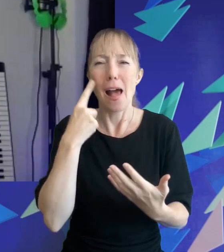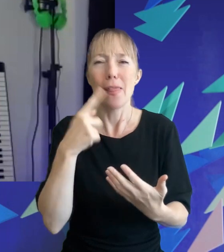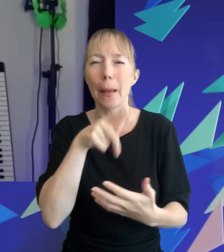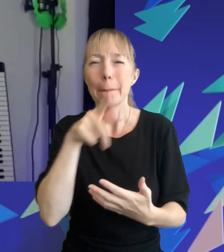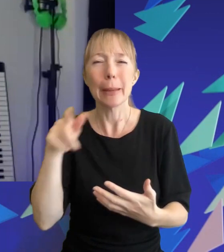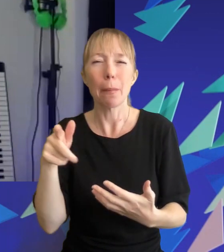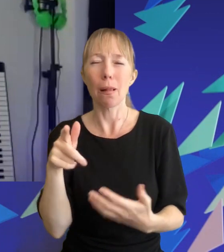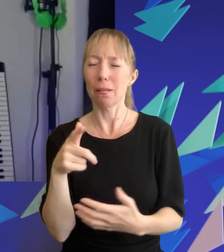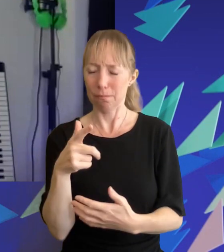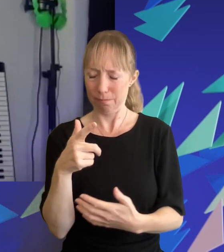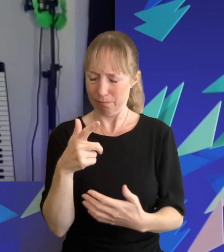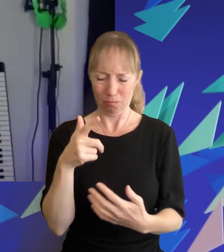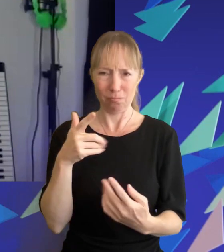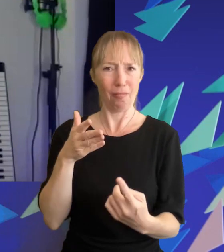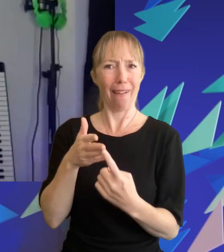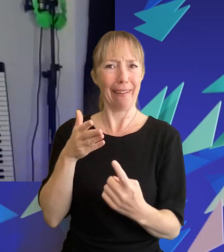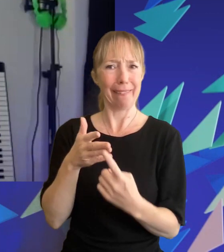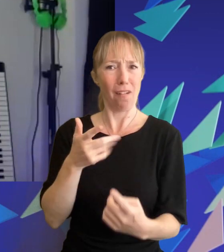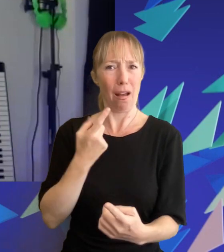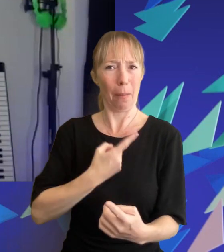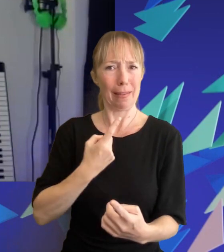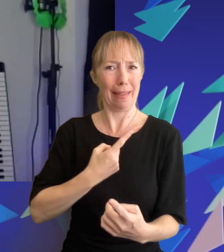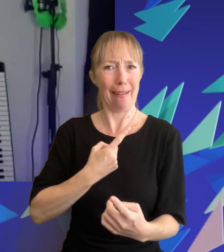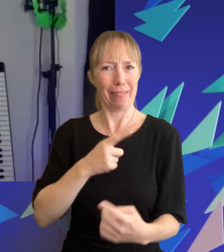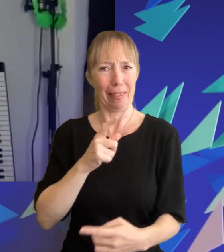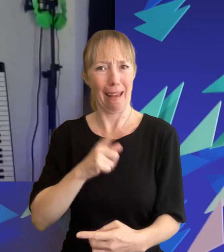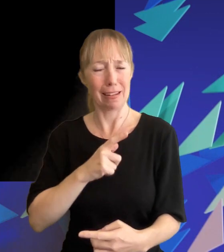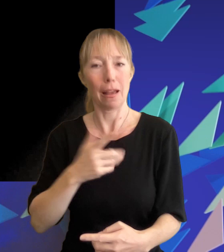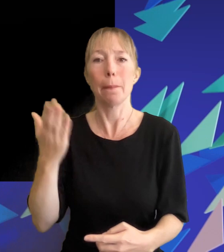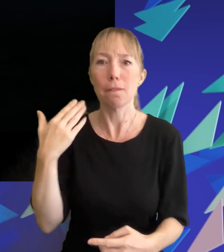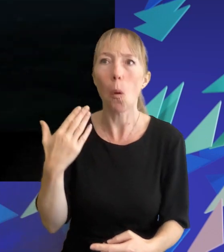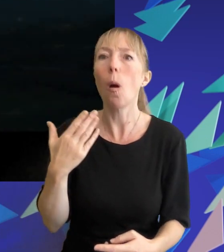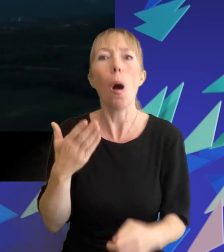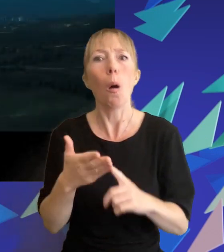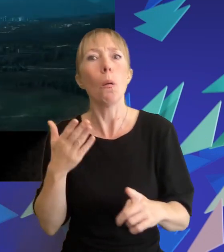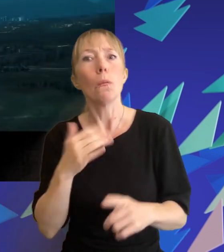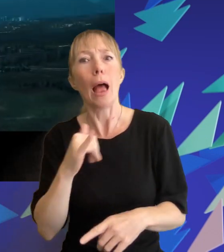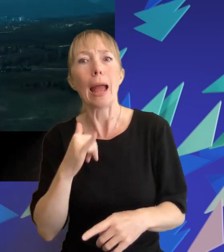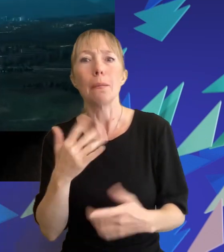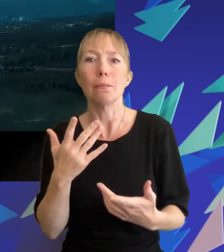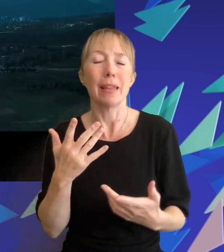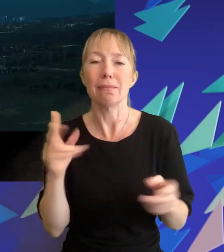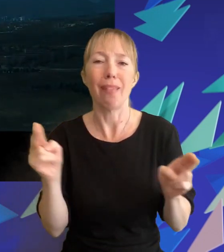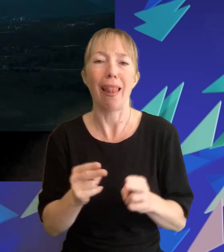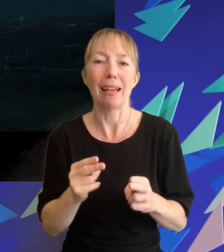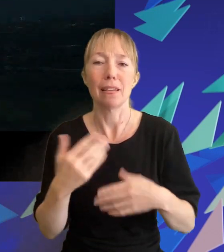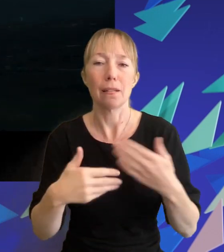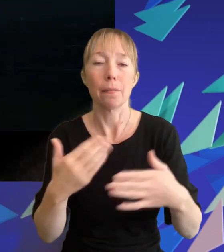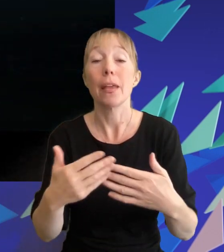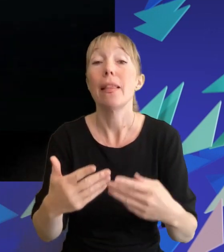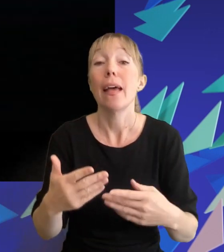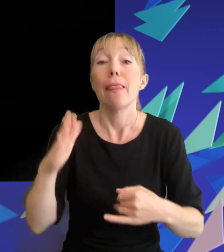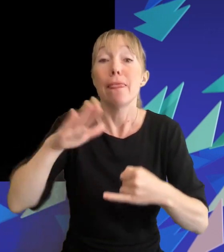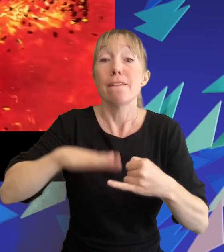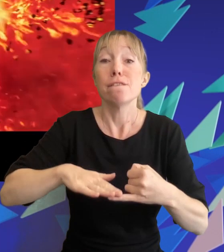themselves less in the characters than maybe they initially did and then the time had come for the final chapter of the franchise which